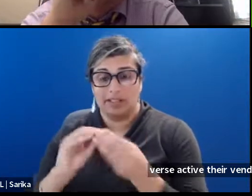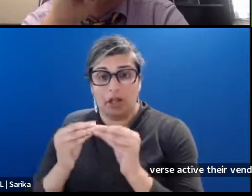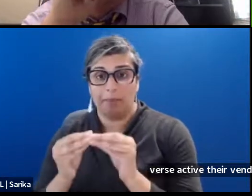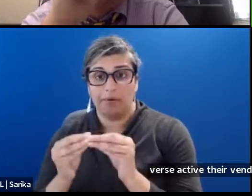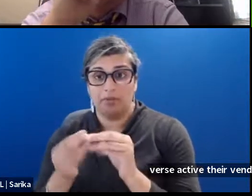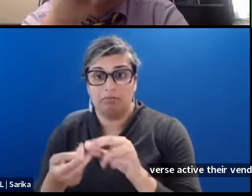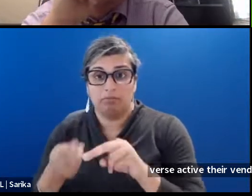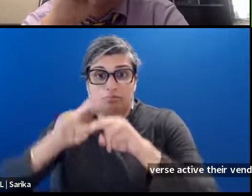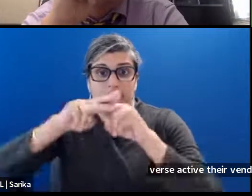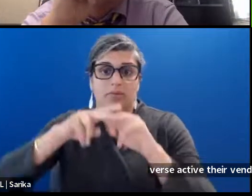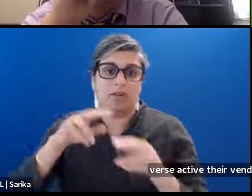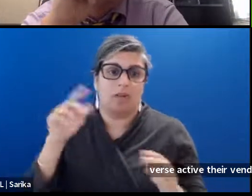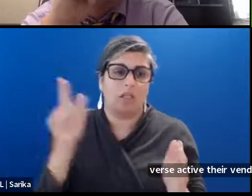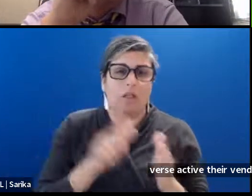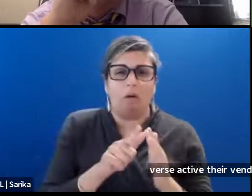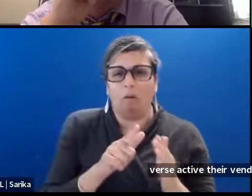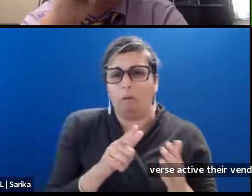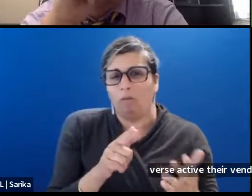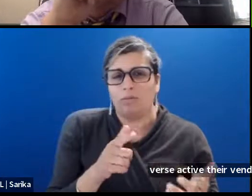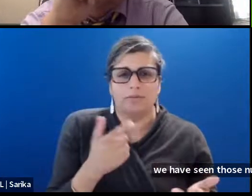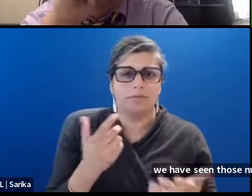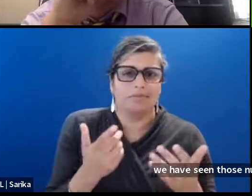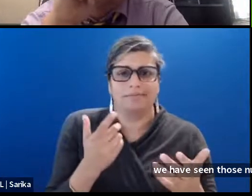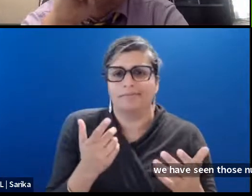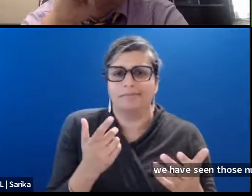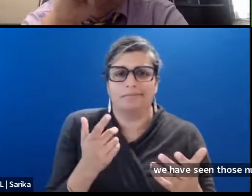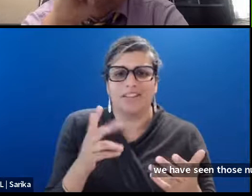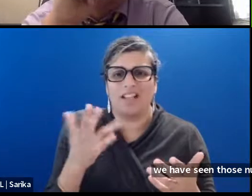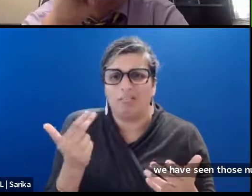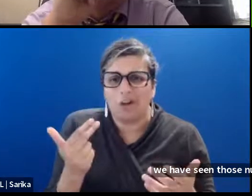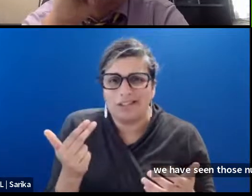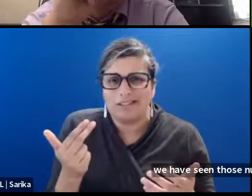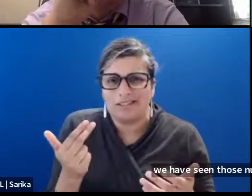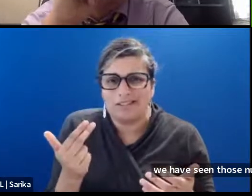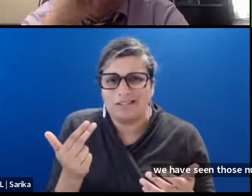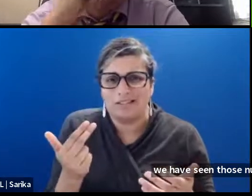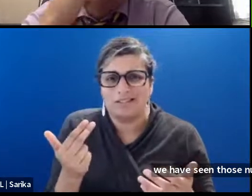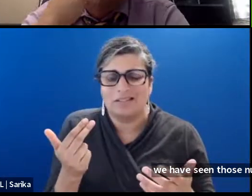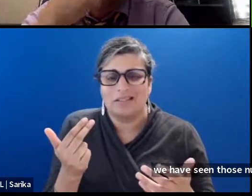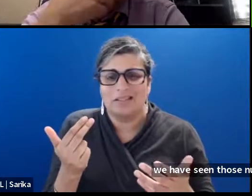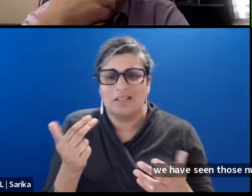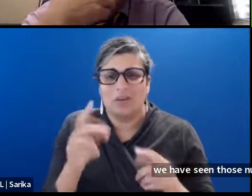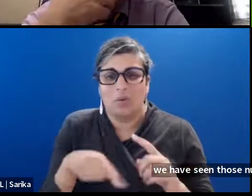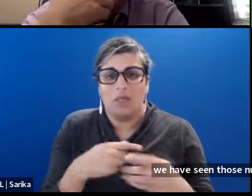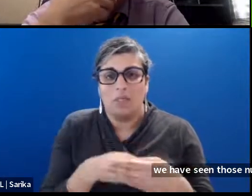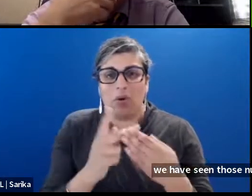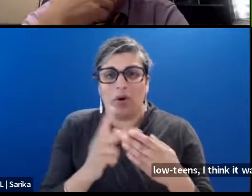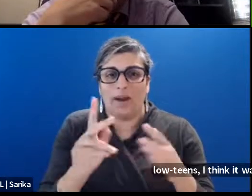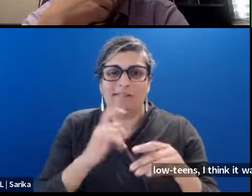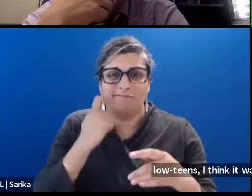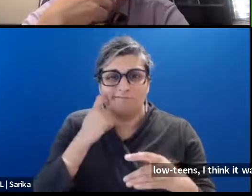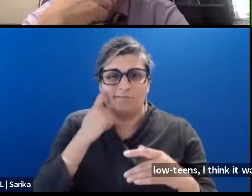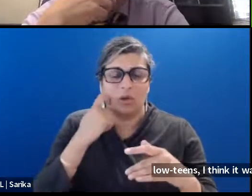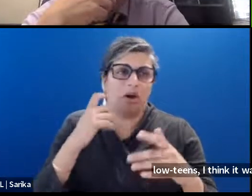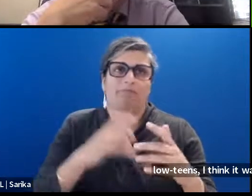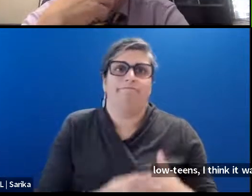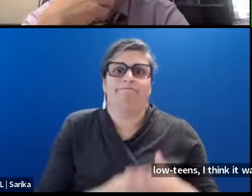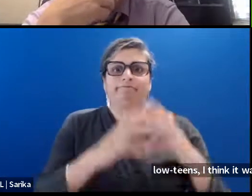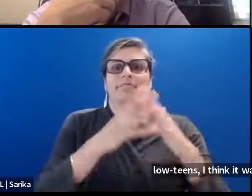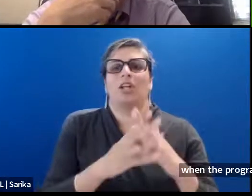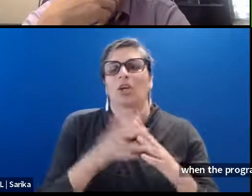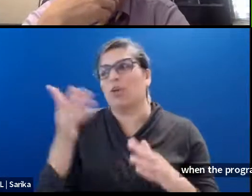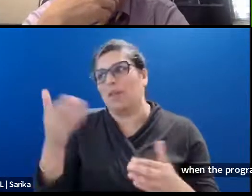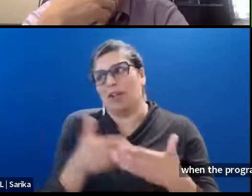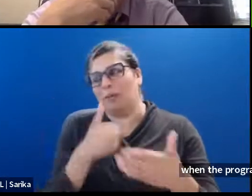uh, the low teens. I think it was low of 13, I believe, uh, when, when the program first started, you, you, you were there before me,